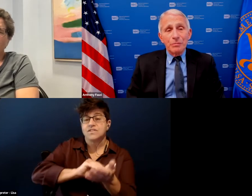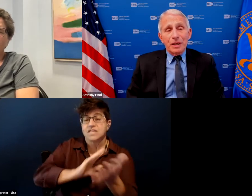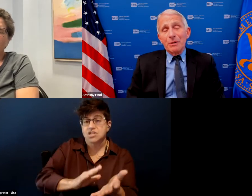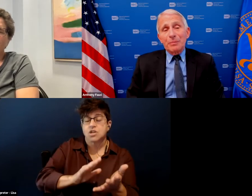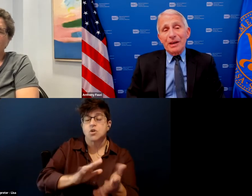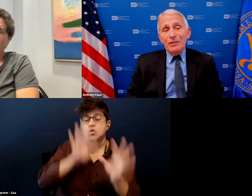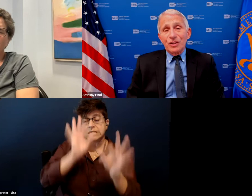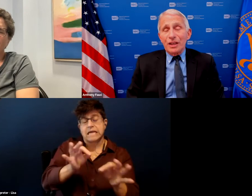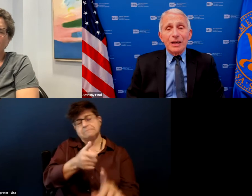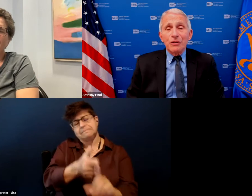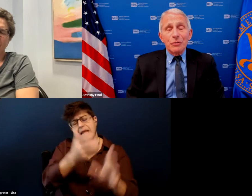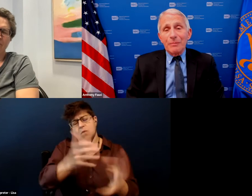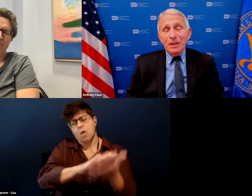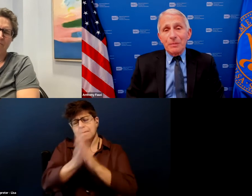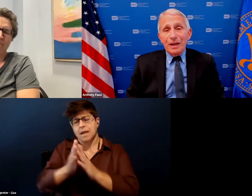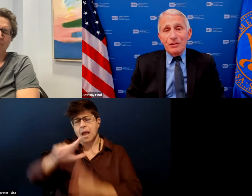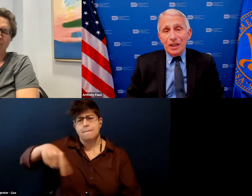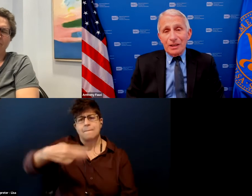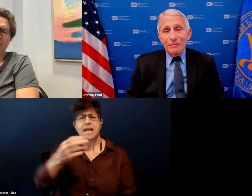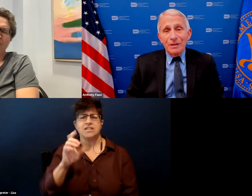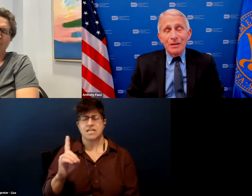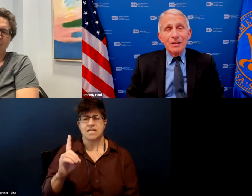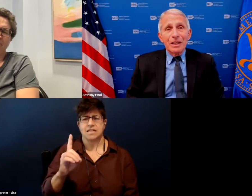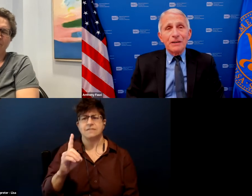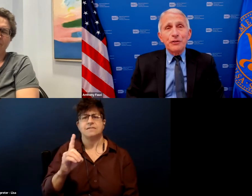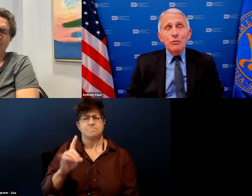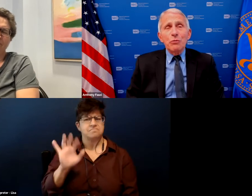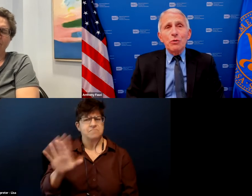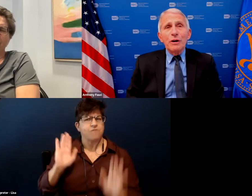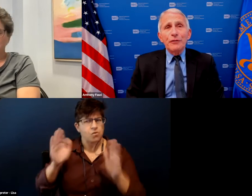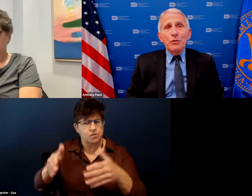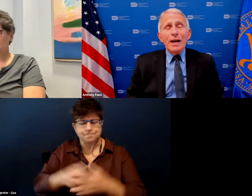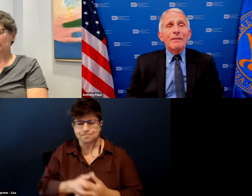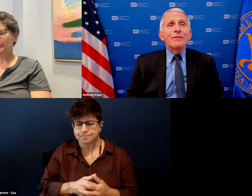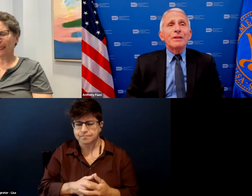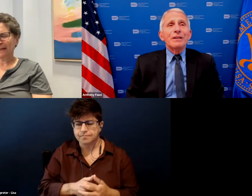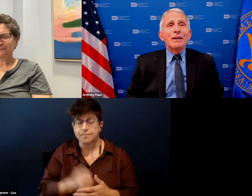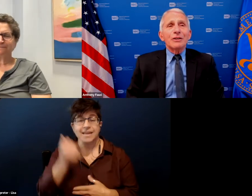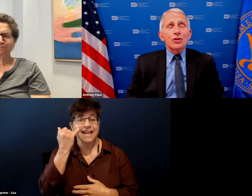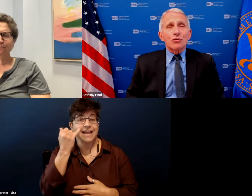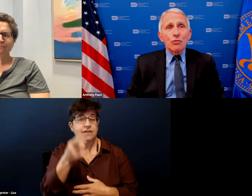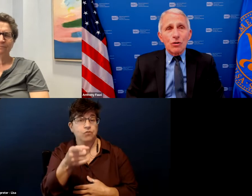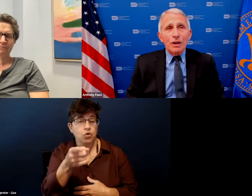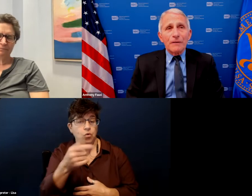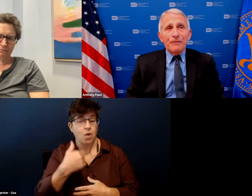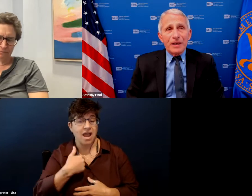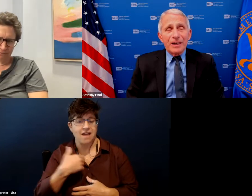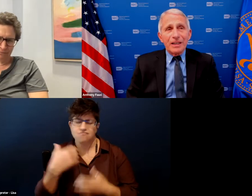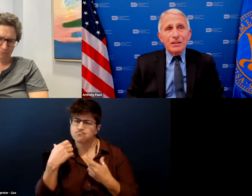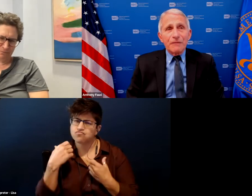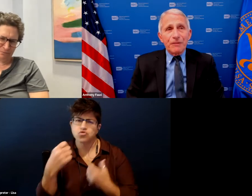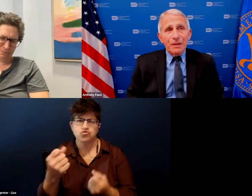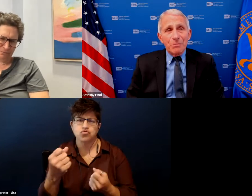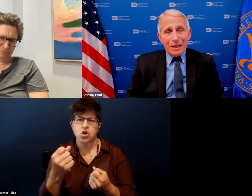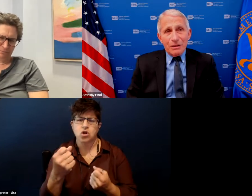become a phd and do an md phd if you if you have a strong affinity